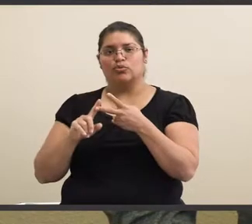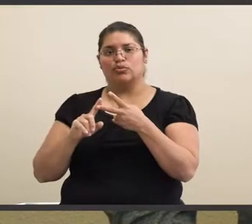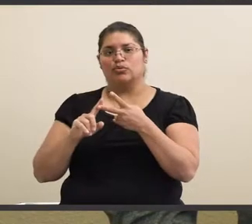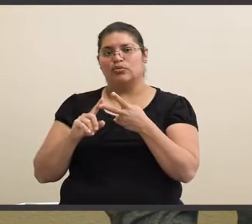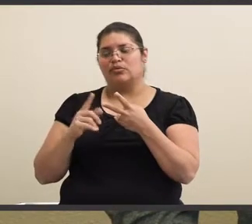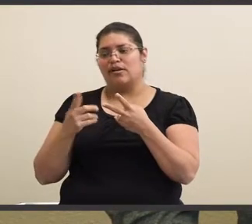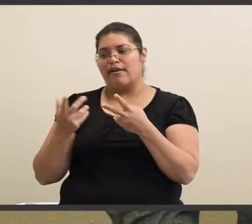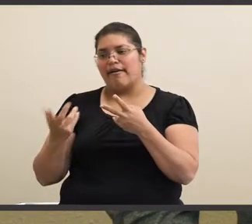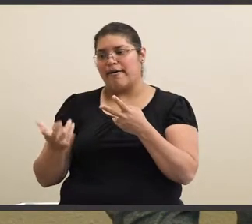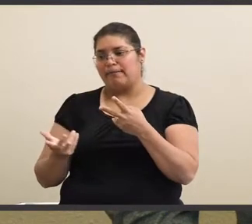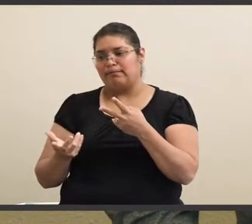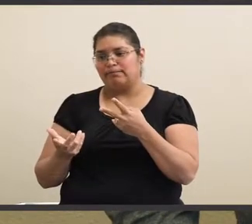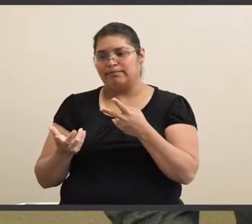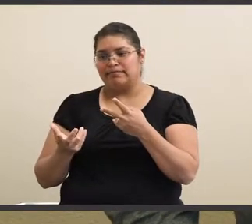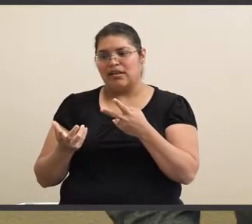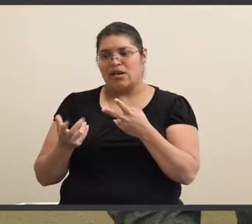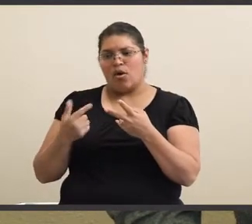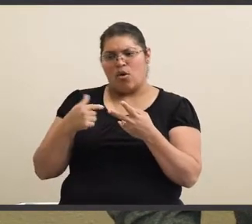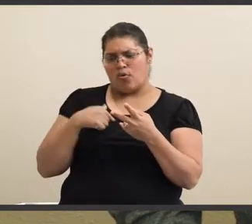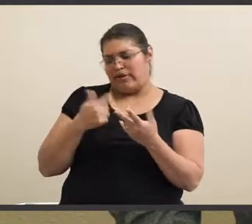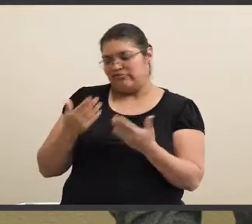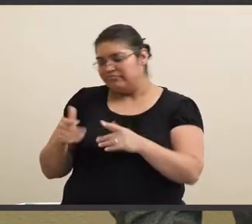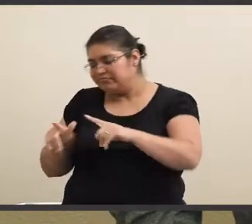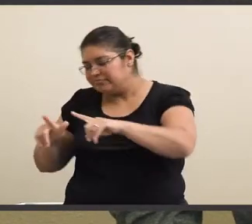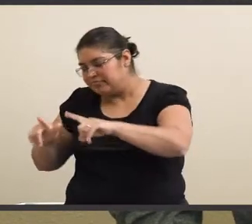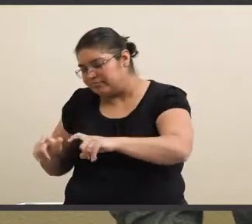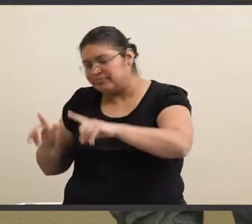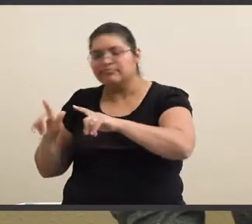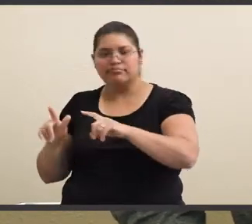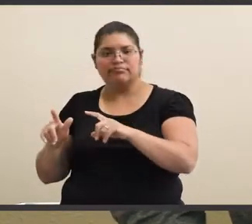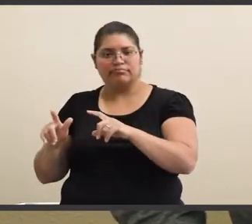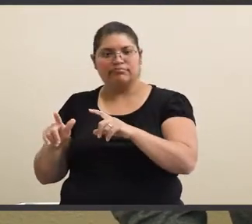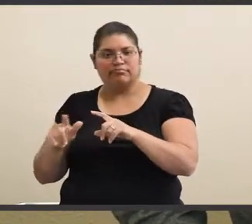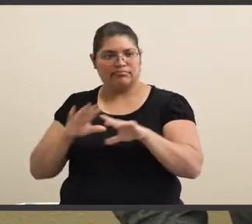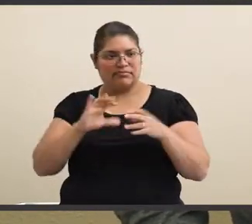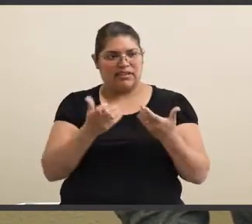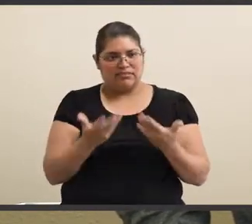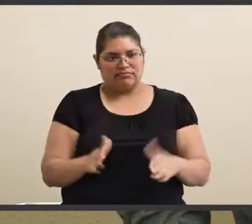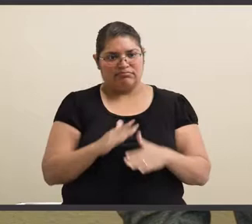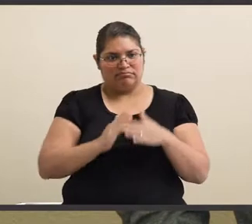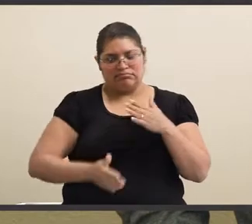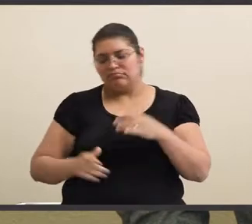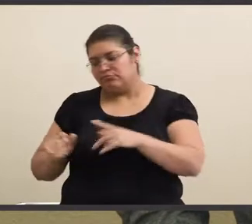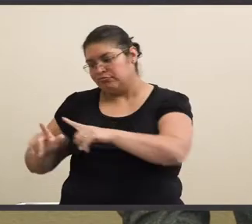I just take a picture when the class is over.